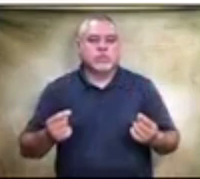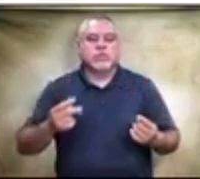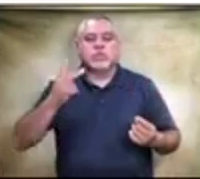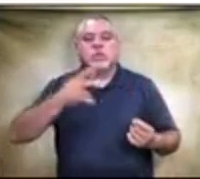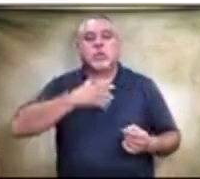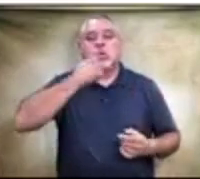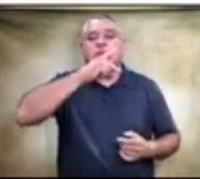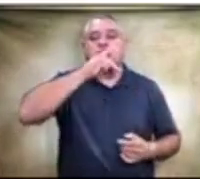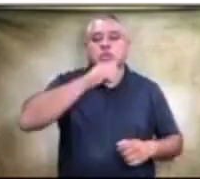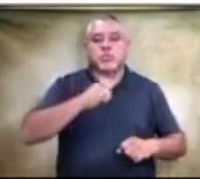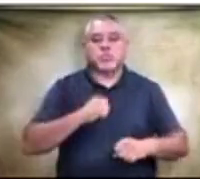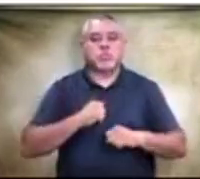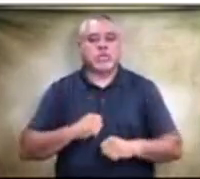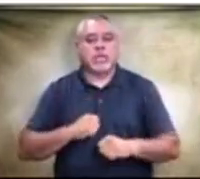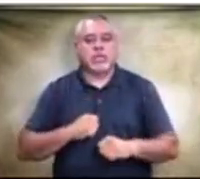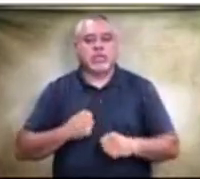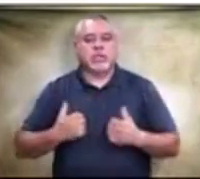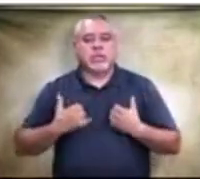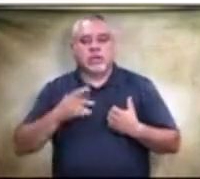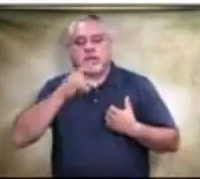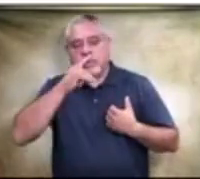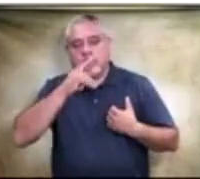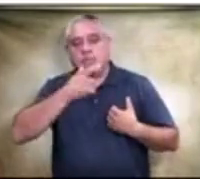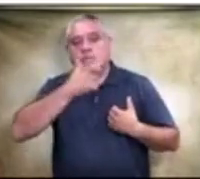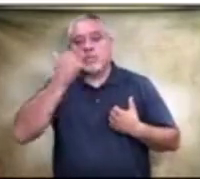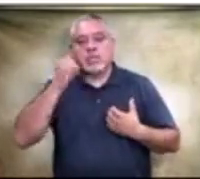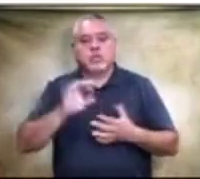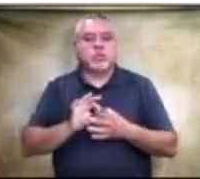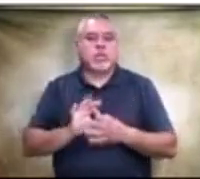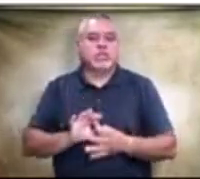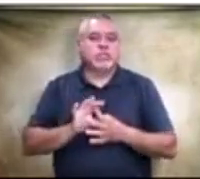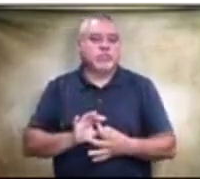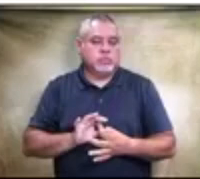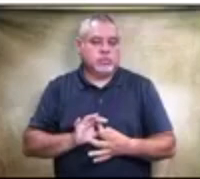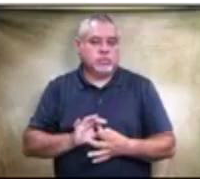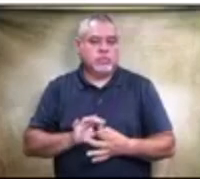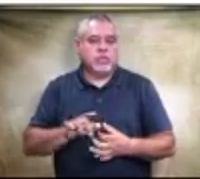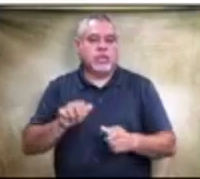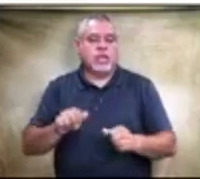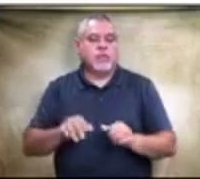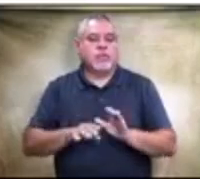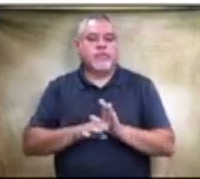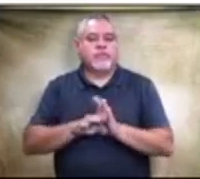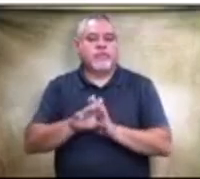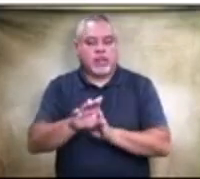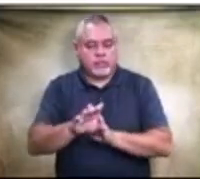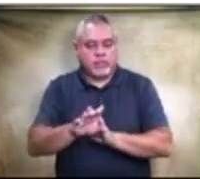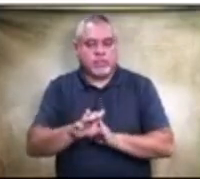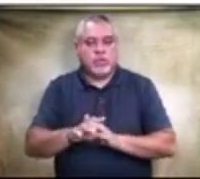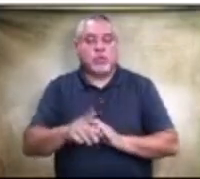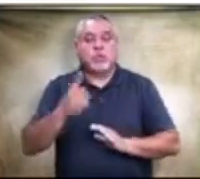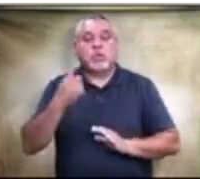protecting younger kids, again, because of the relationships that they're able to develop. But one of the drawbacks could